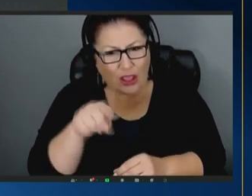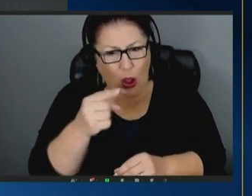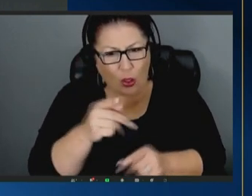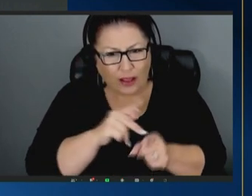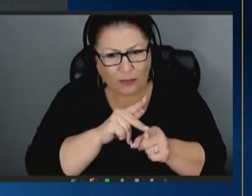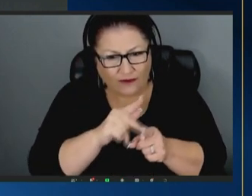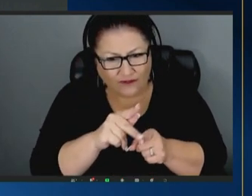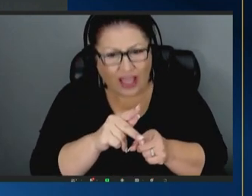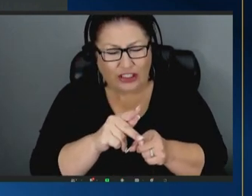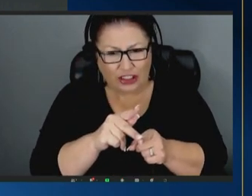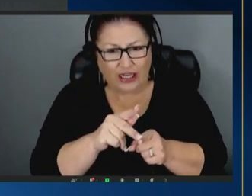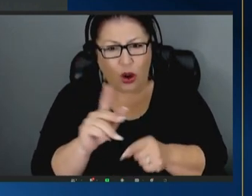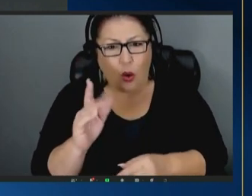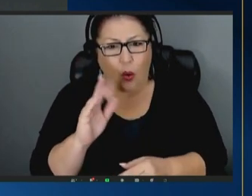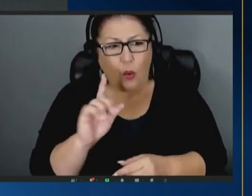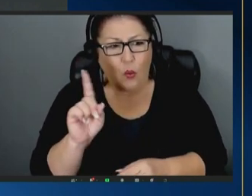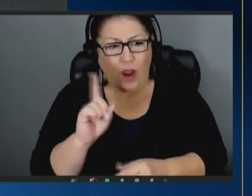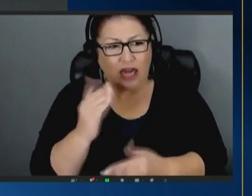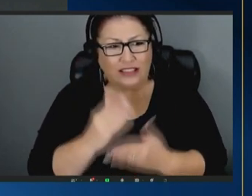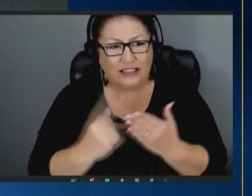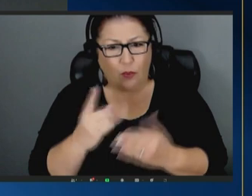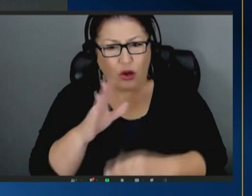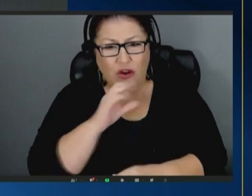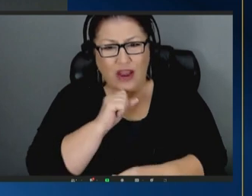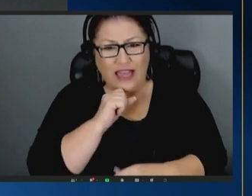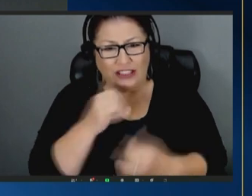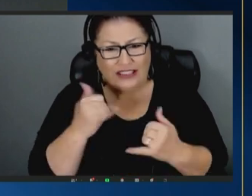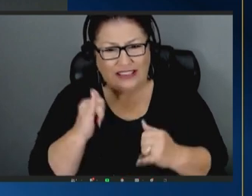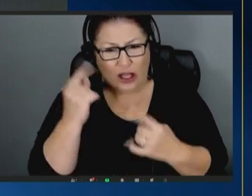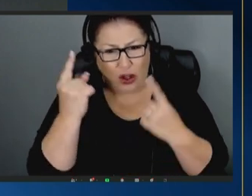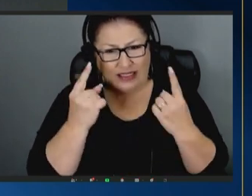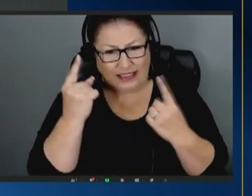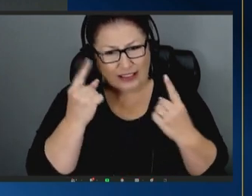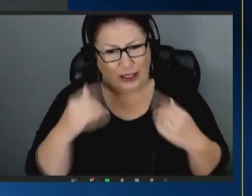where somebody your age is still considered kind of young